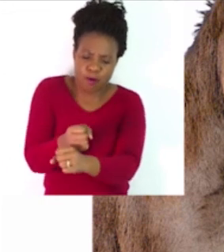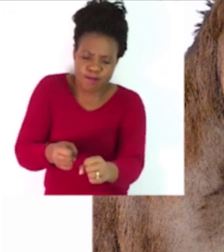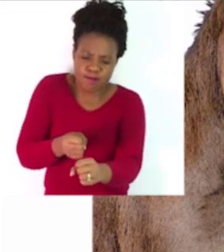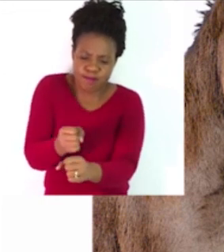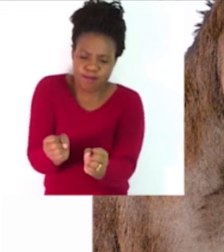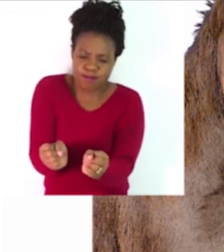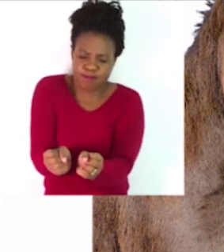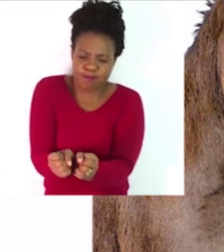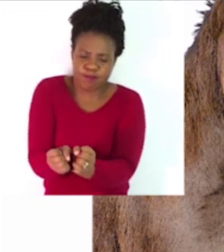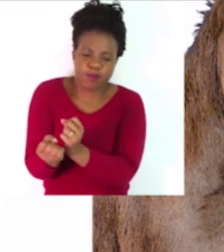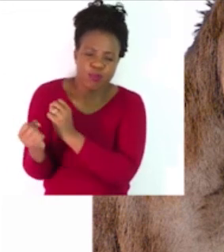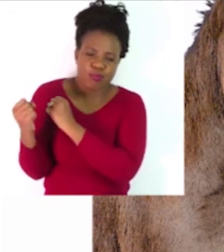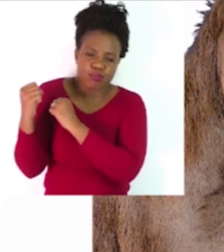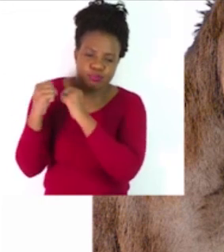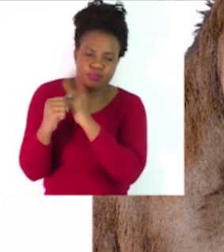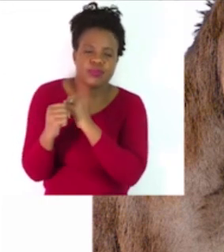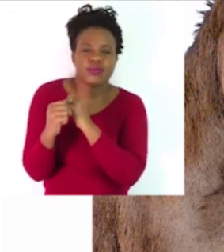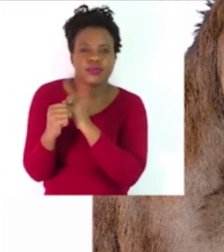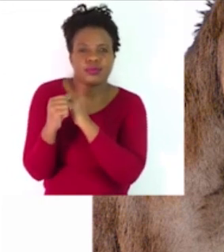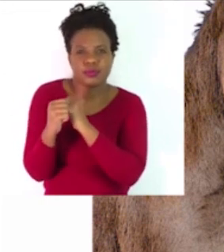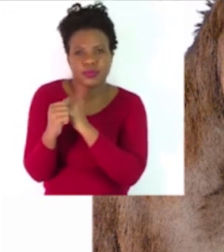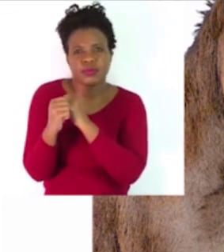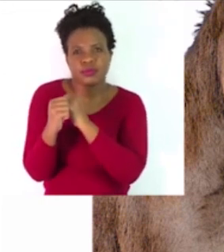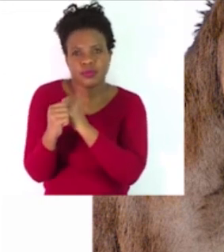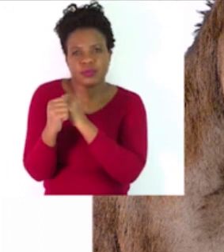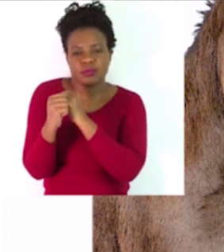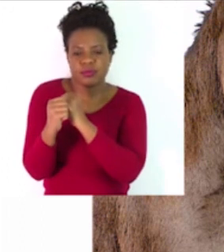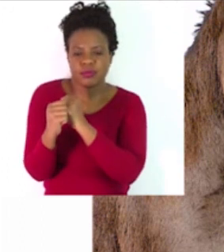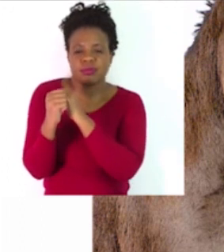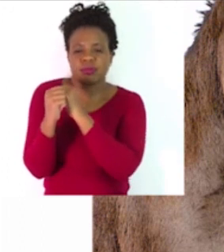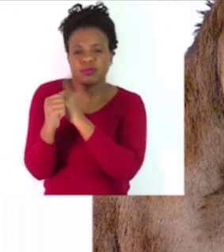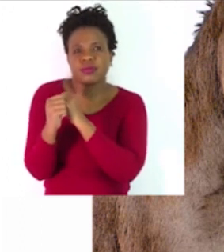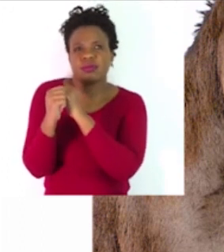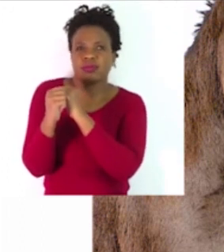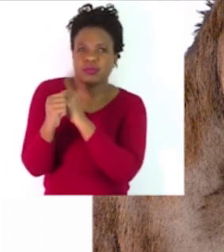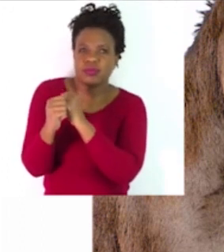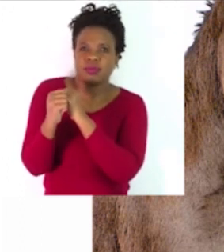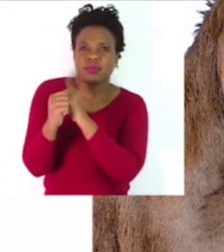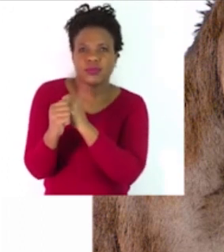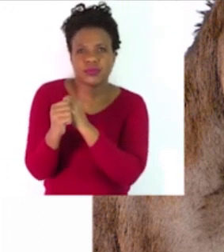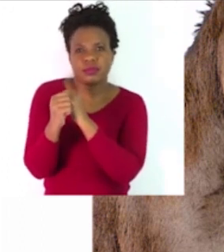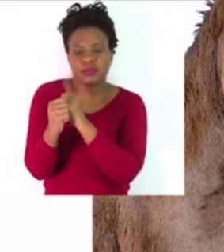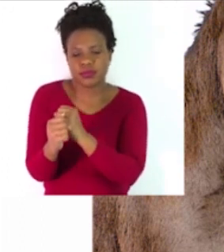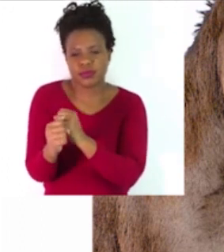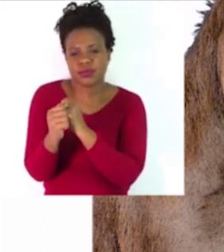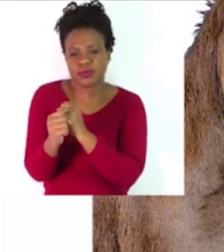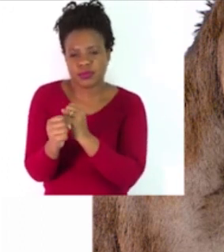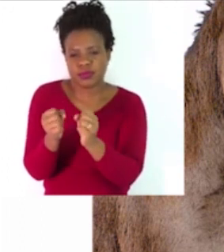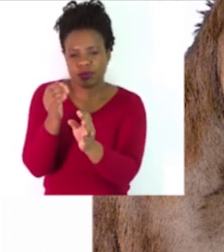They raised the pole to their shoulders and carried the donkey towards the market.